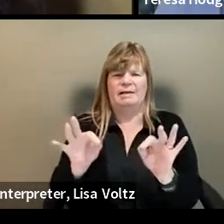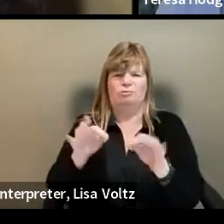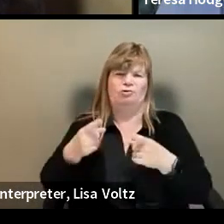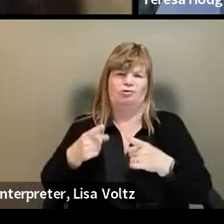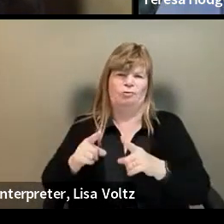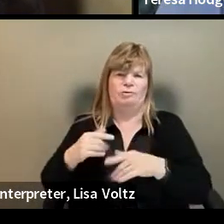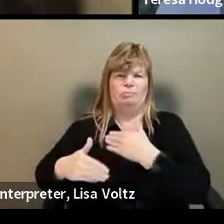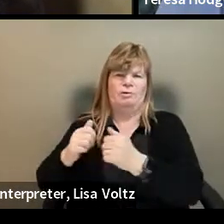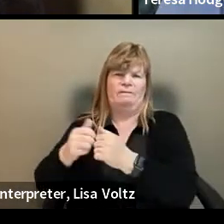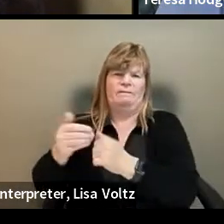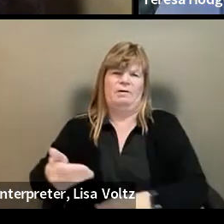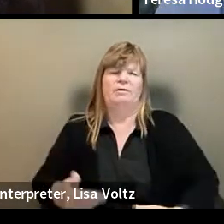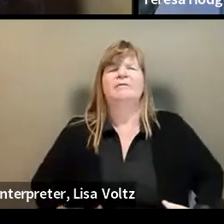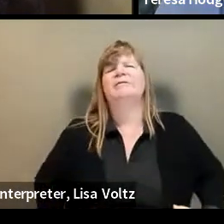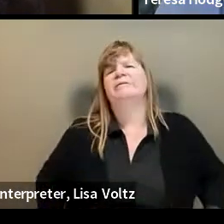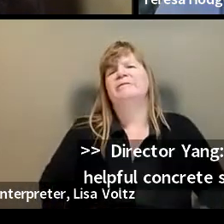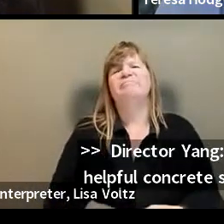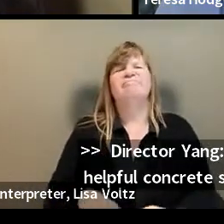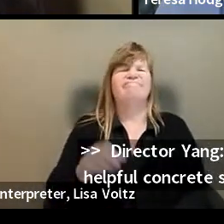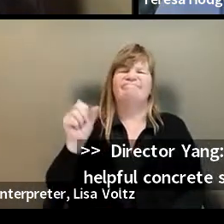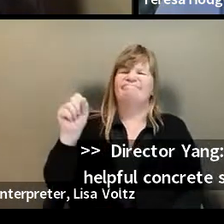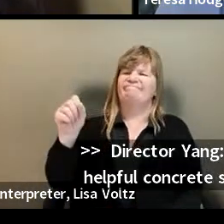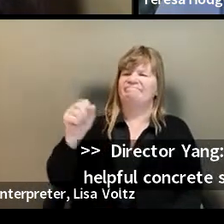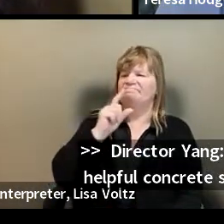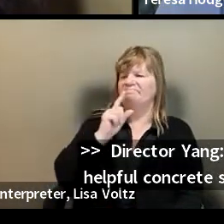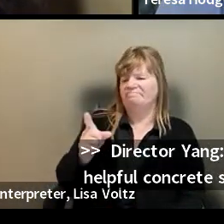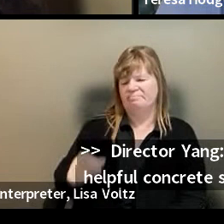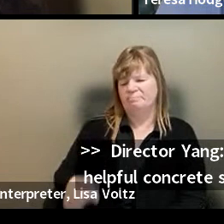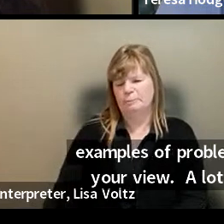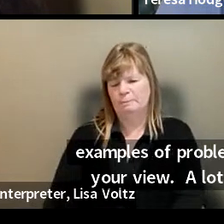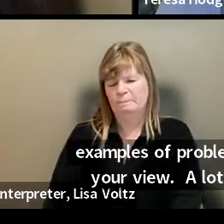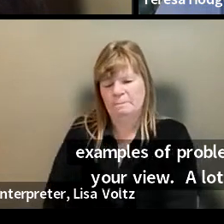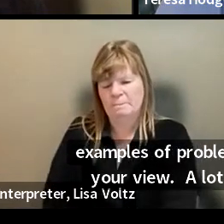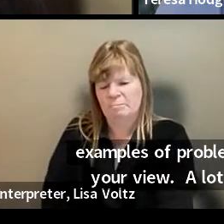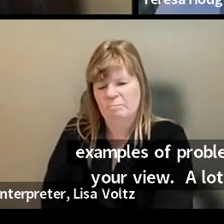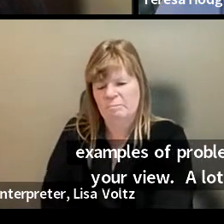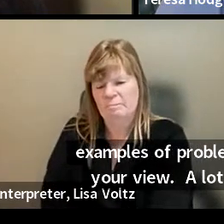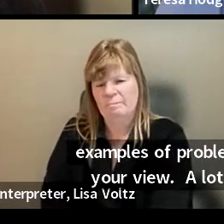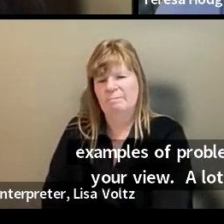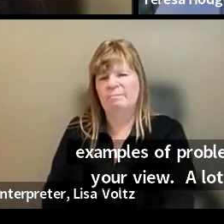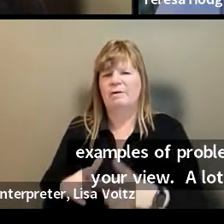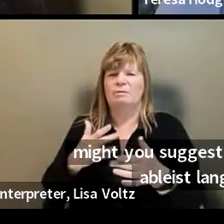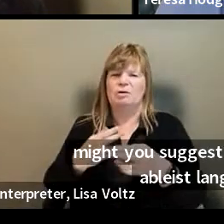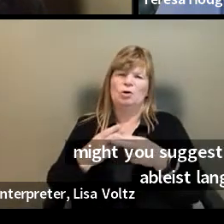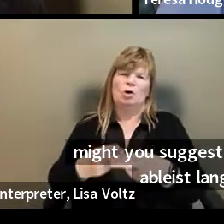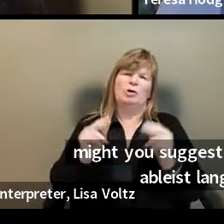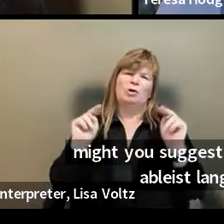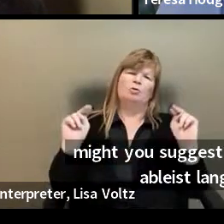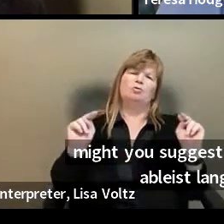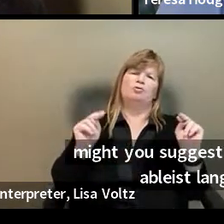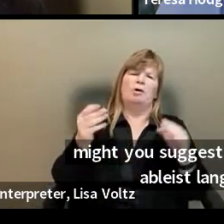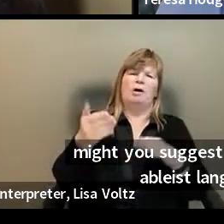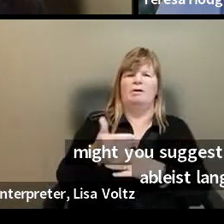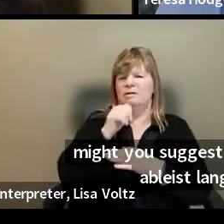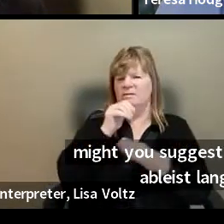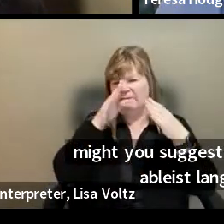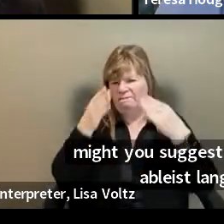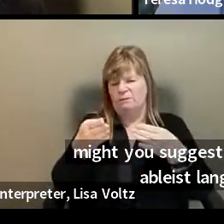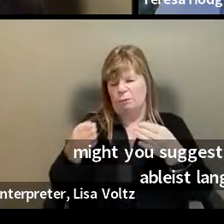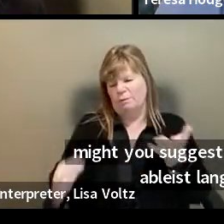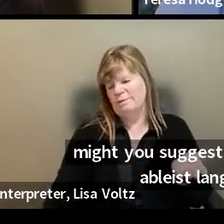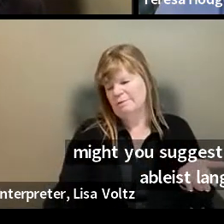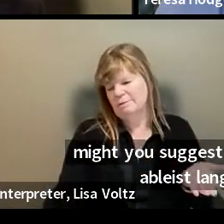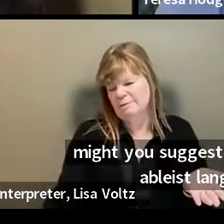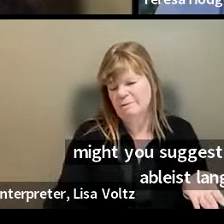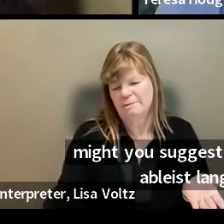Yeah, um, I would just say that it's, it would be neutral hiring that doesn't focus on the different aspects of the